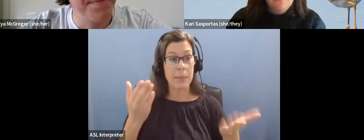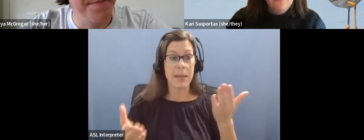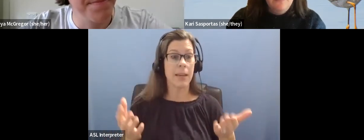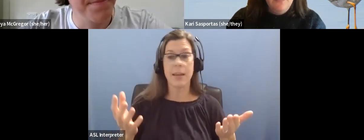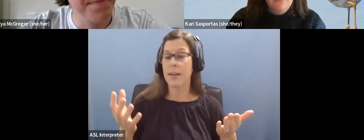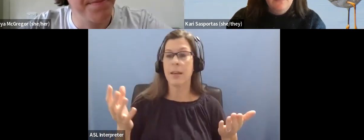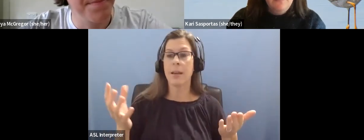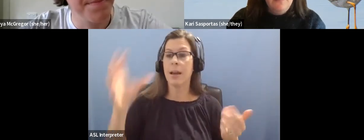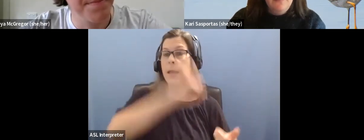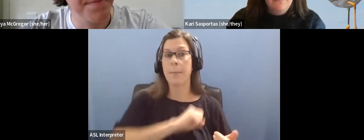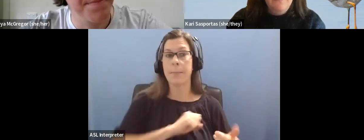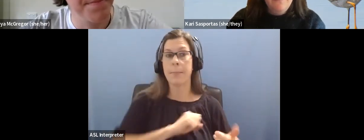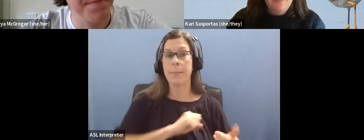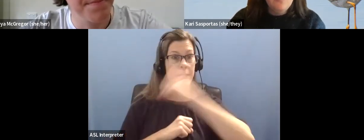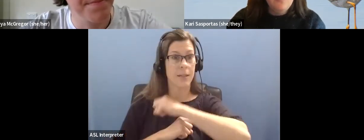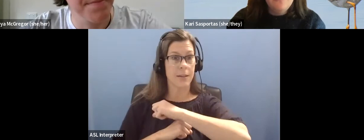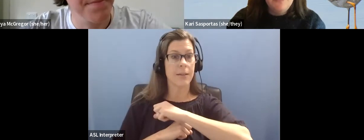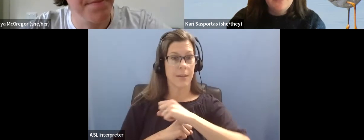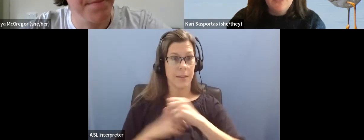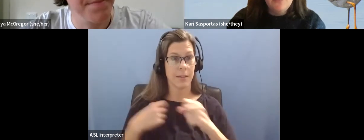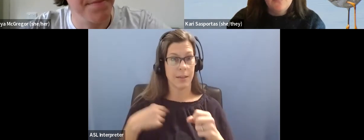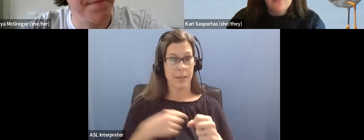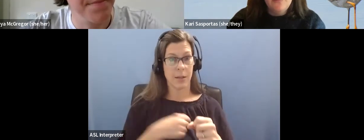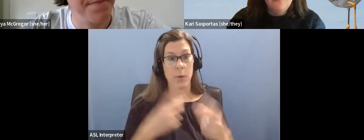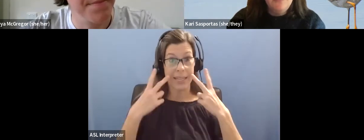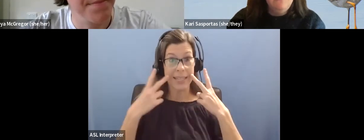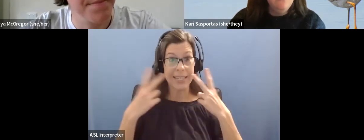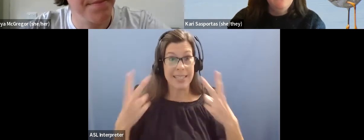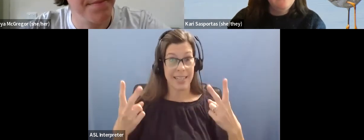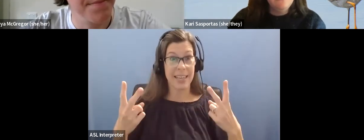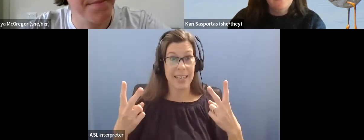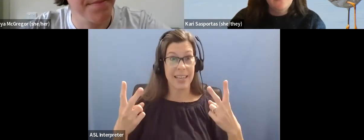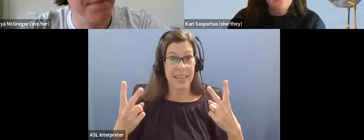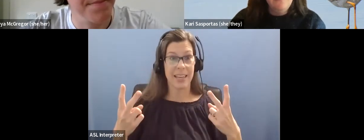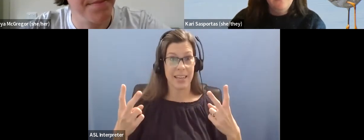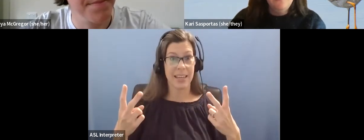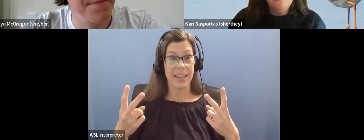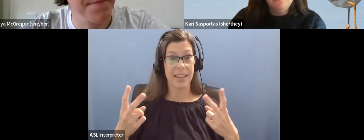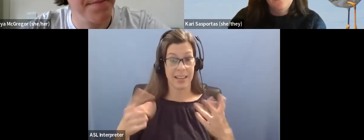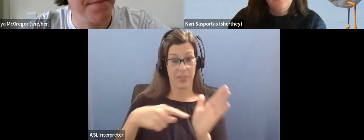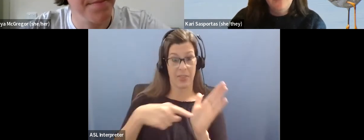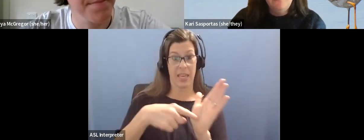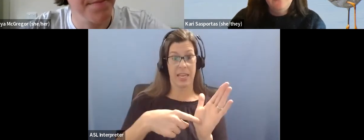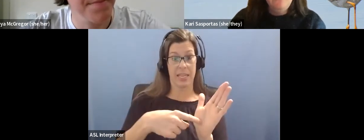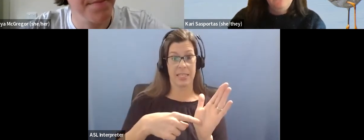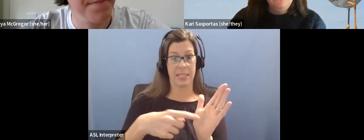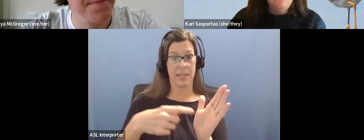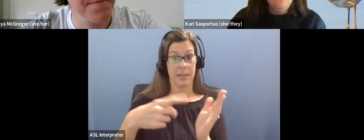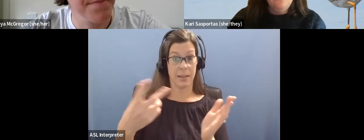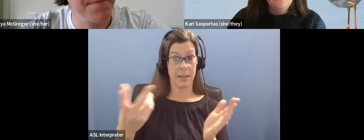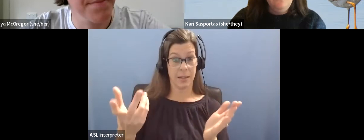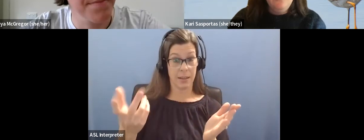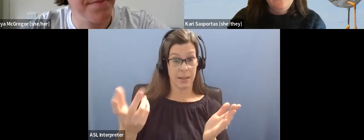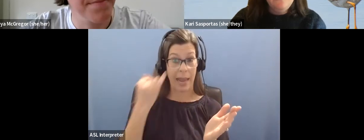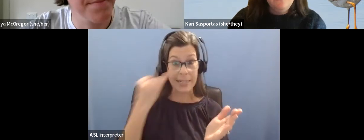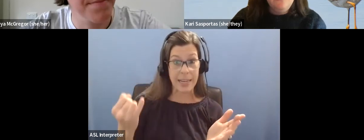might see something, um, in a proposed educational program and say, no, that's not going to work. And we can explain why, uh,